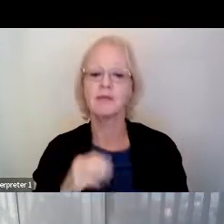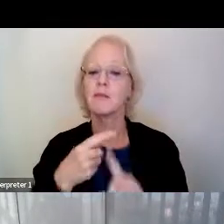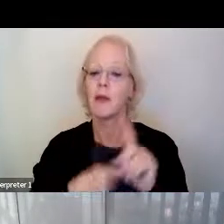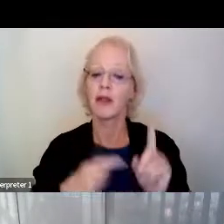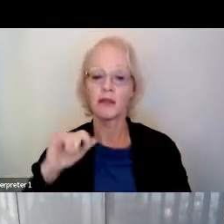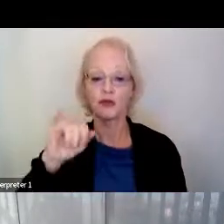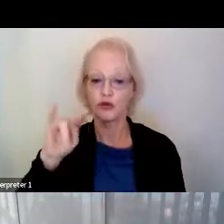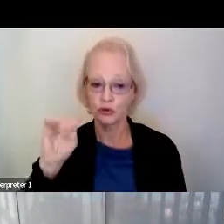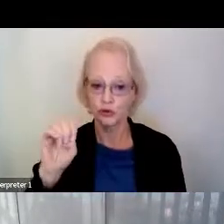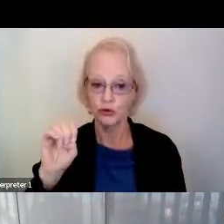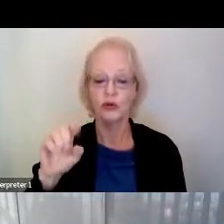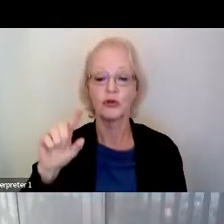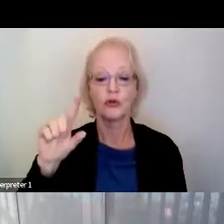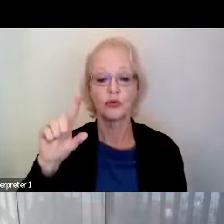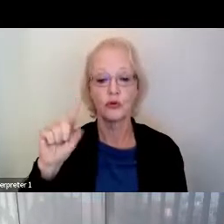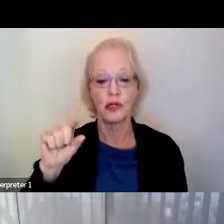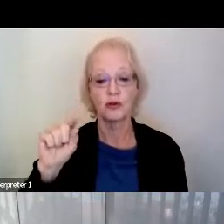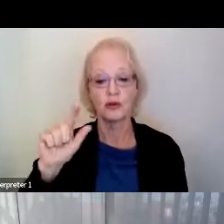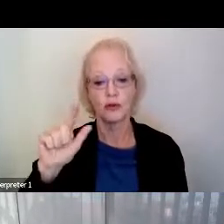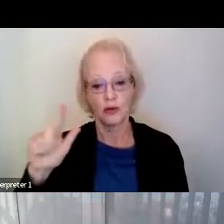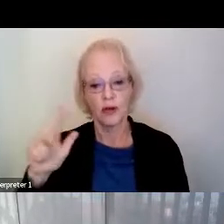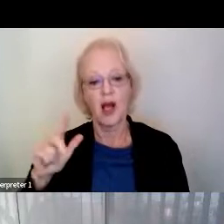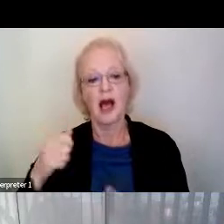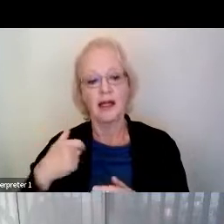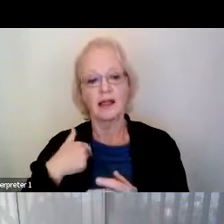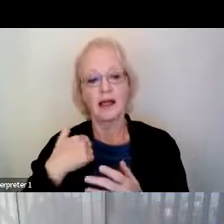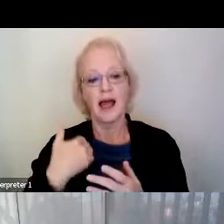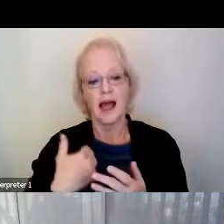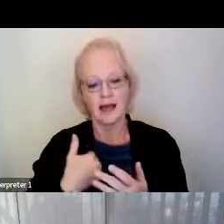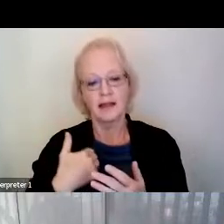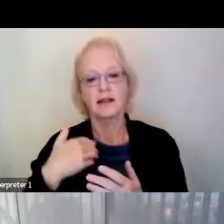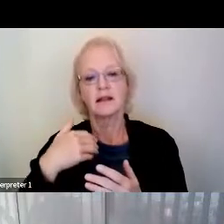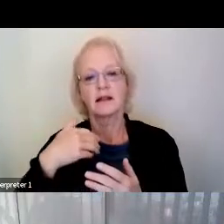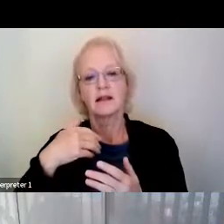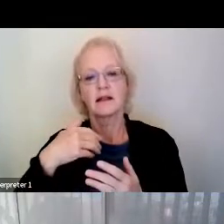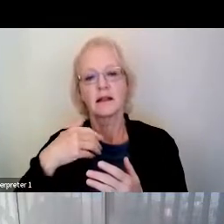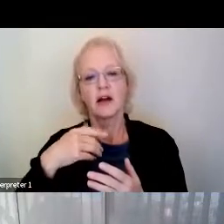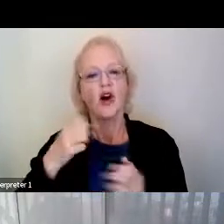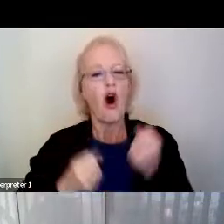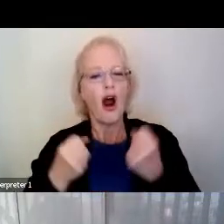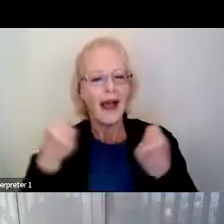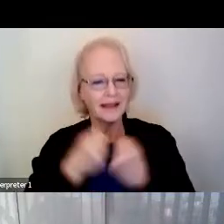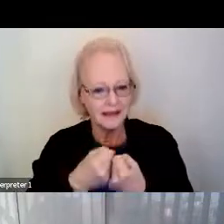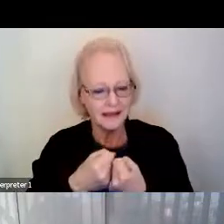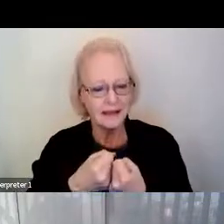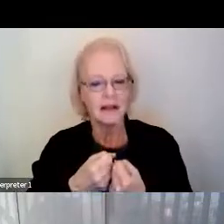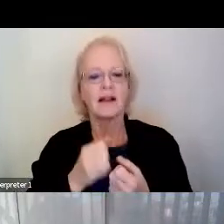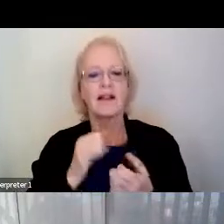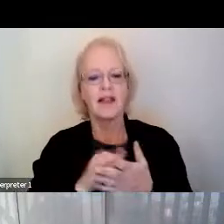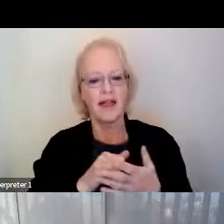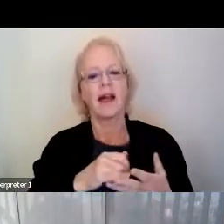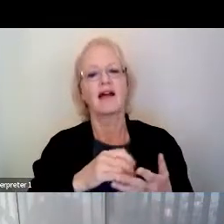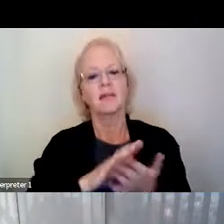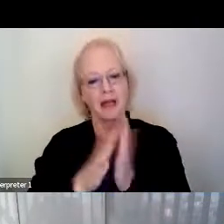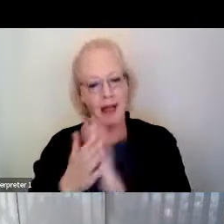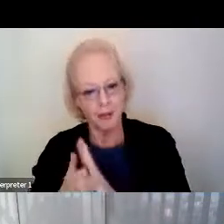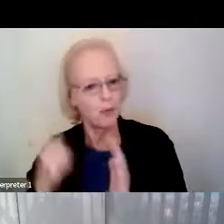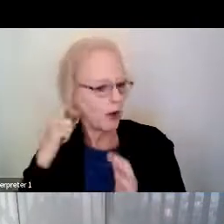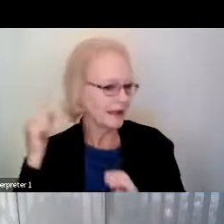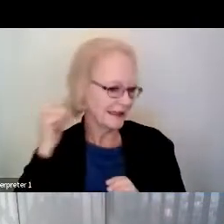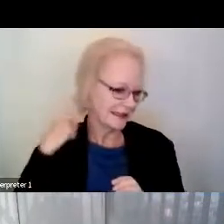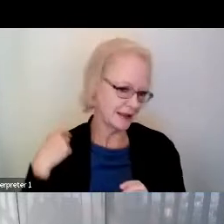2003, I suffered a car accident that led to a brain stem stroke, leaving me paralyzed and unable to speak.